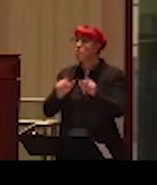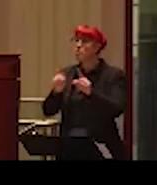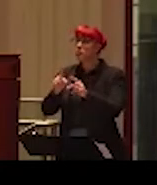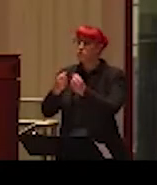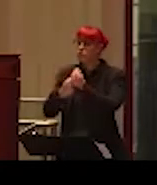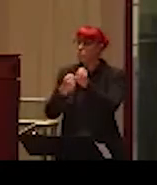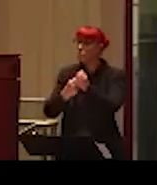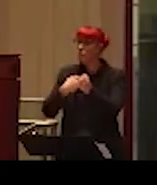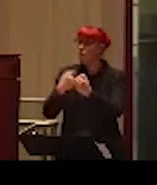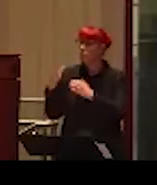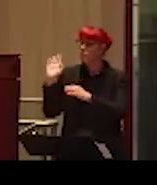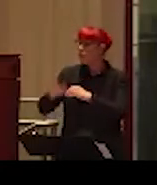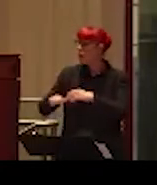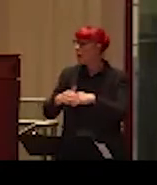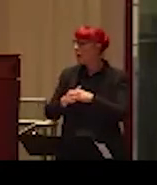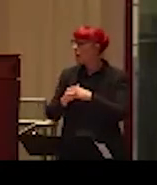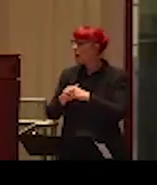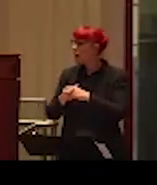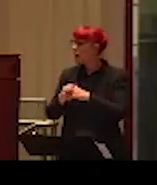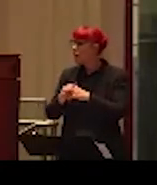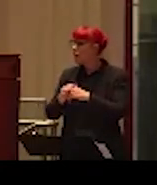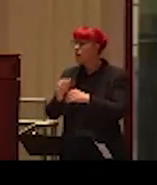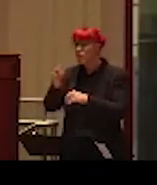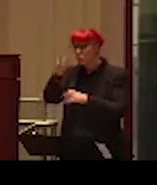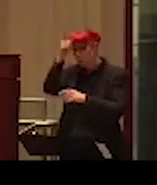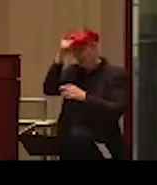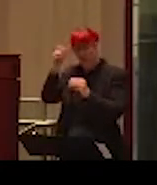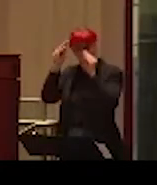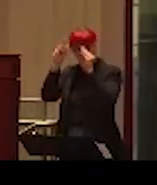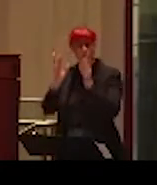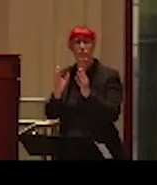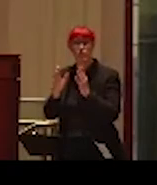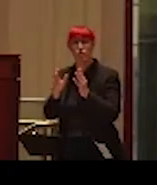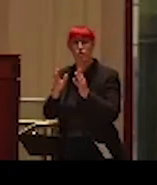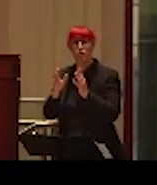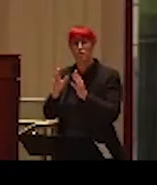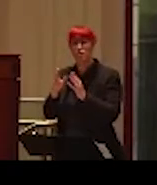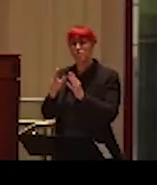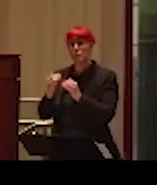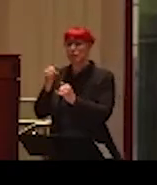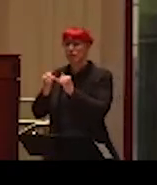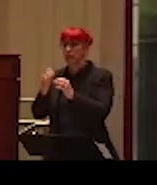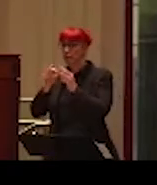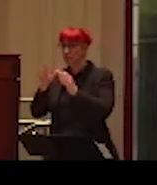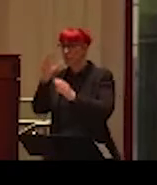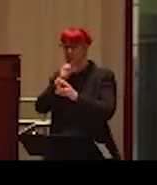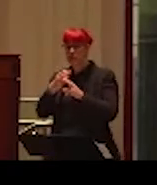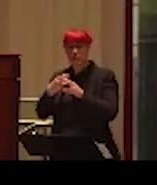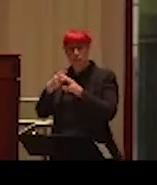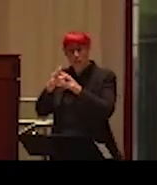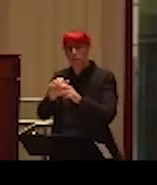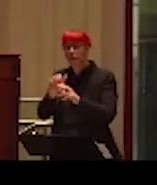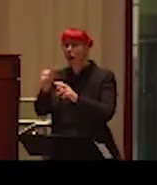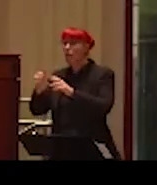mention Helmut Kuri, a German professor, and Linda Mills, the professor at New York University in the United States,